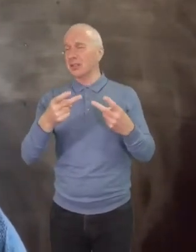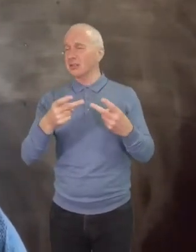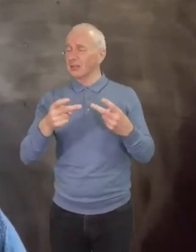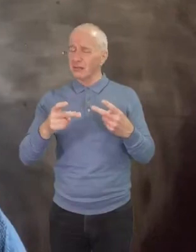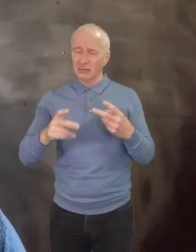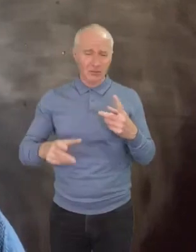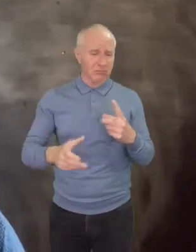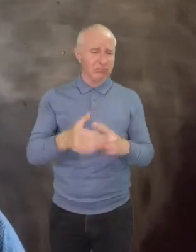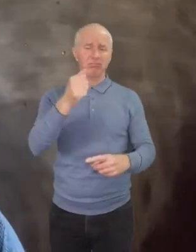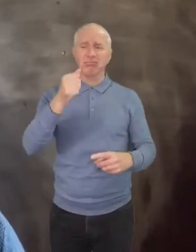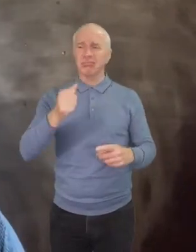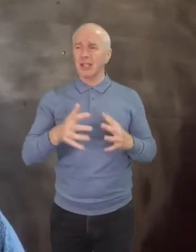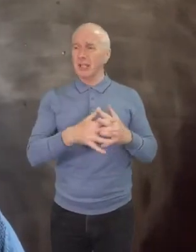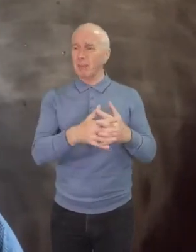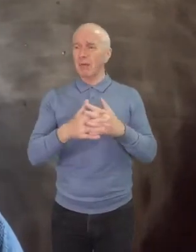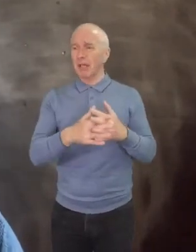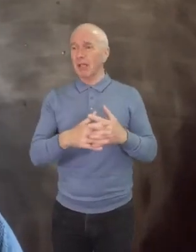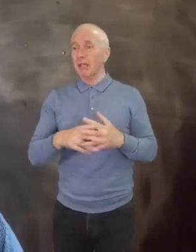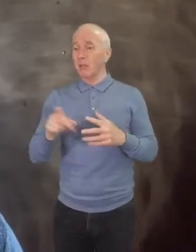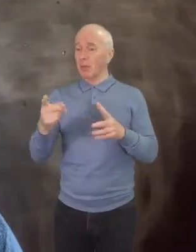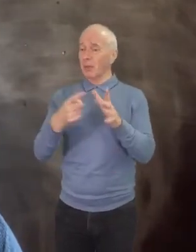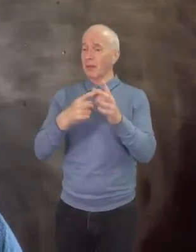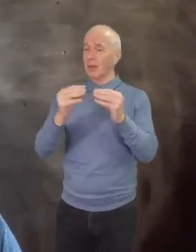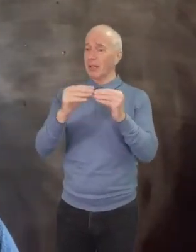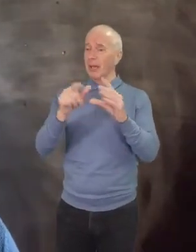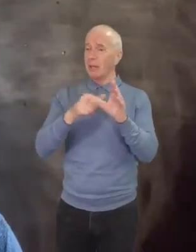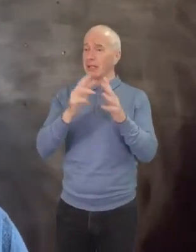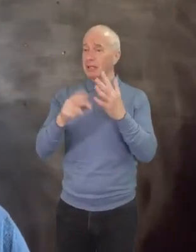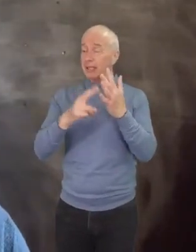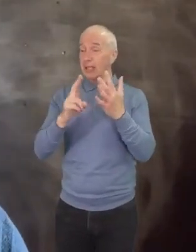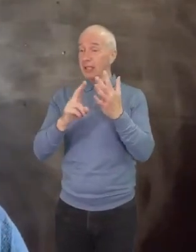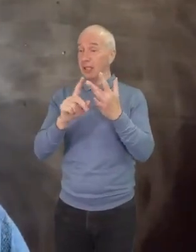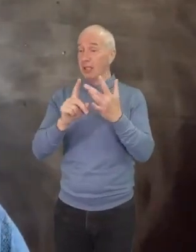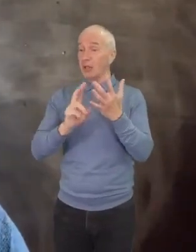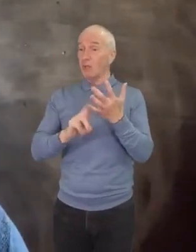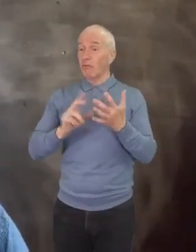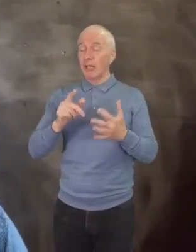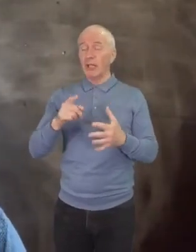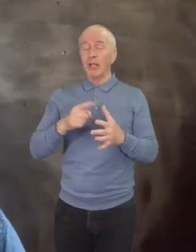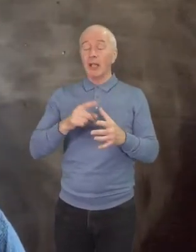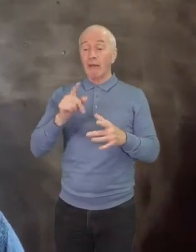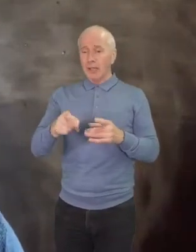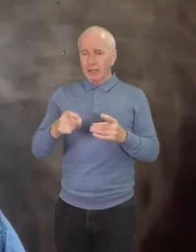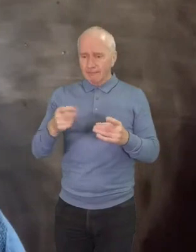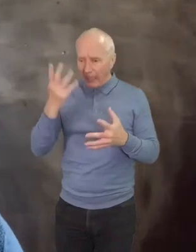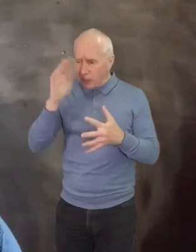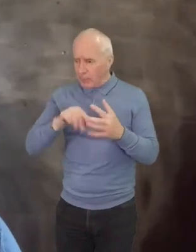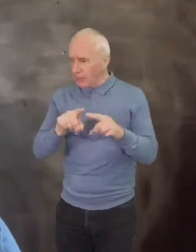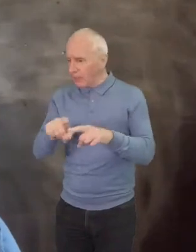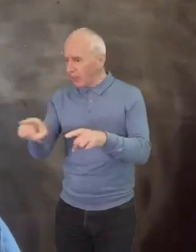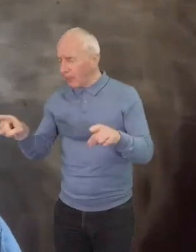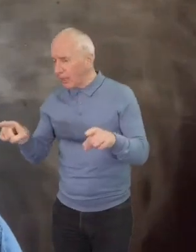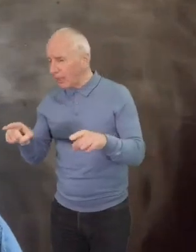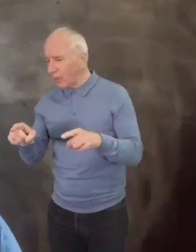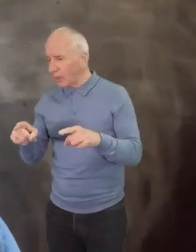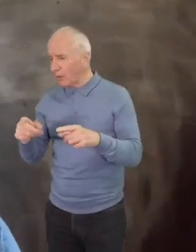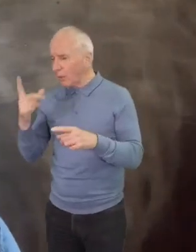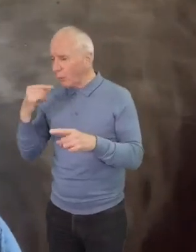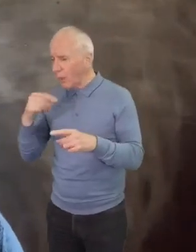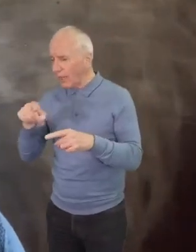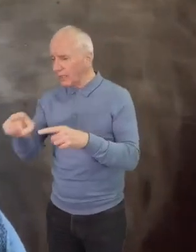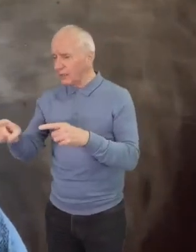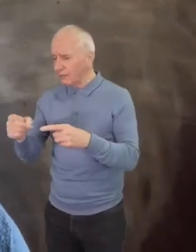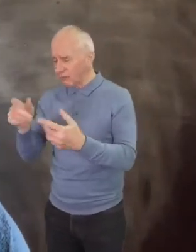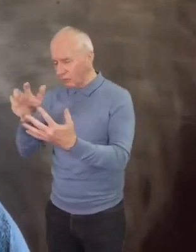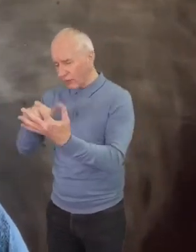involvement at Abyssinian, he exposed himself to the broader experience and the wider literature of black life that was